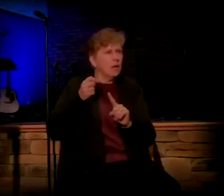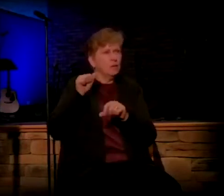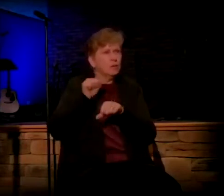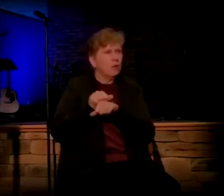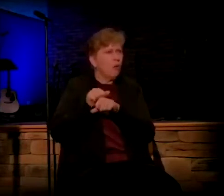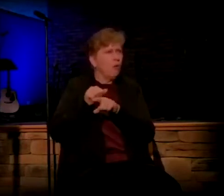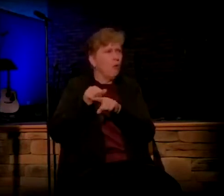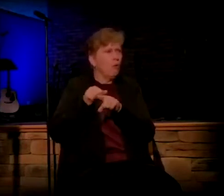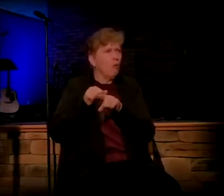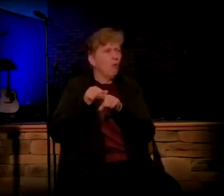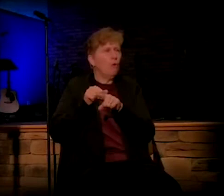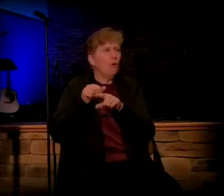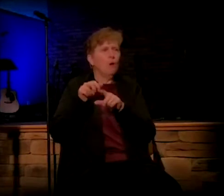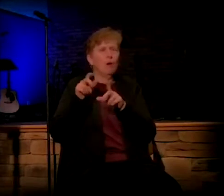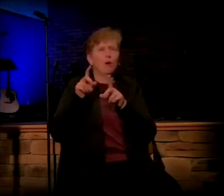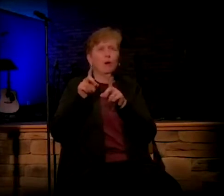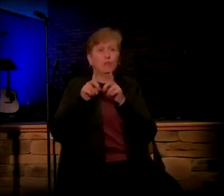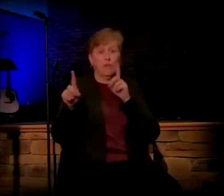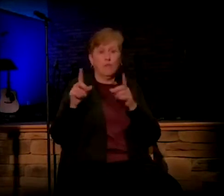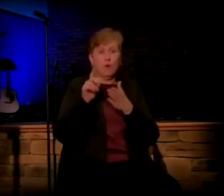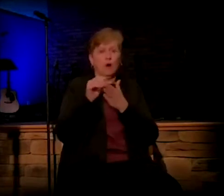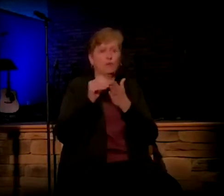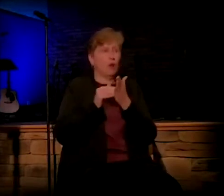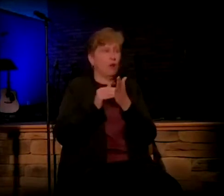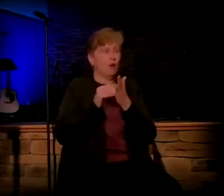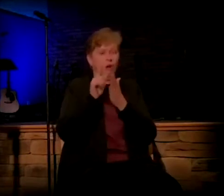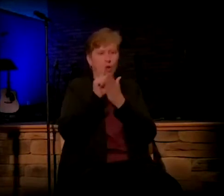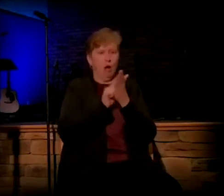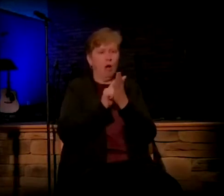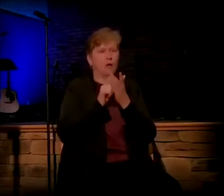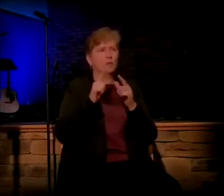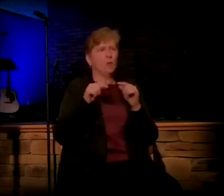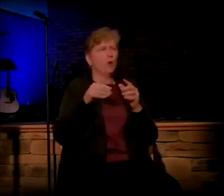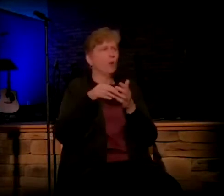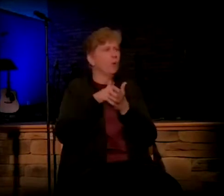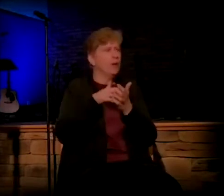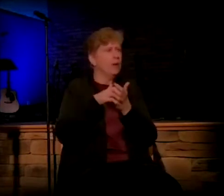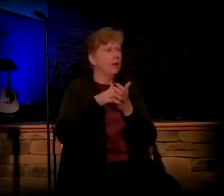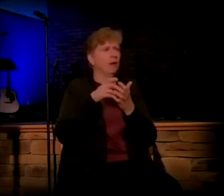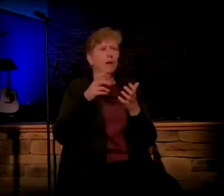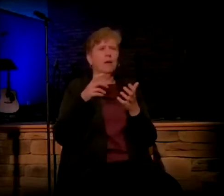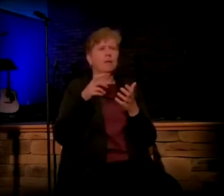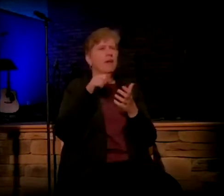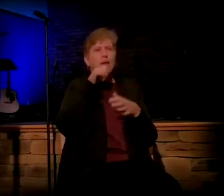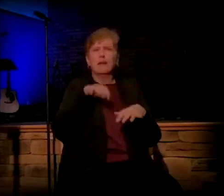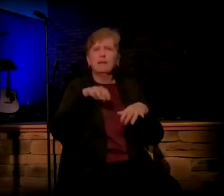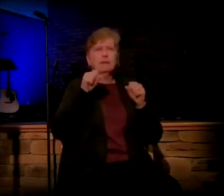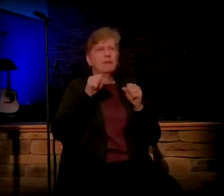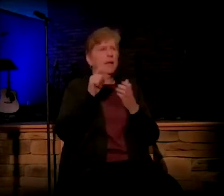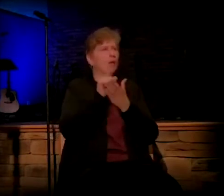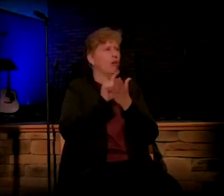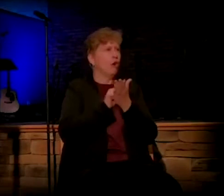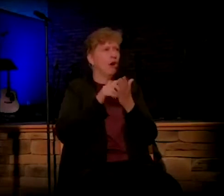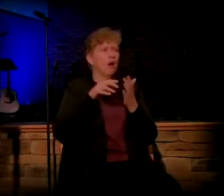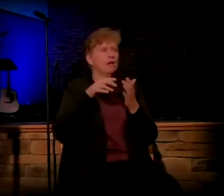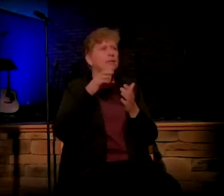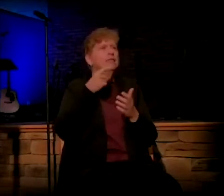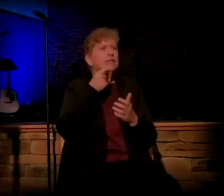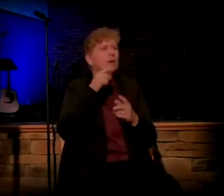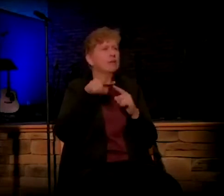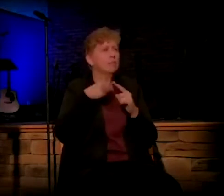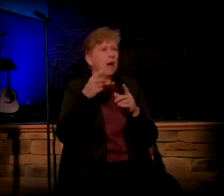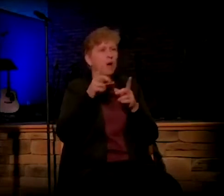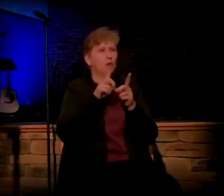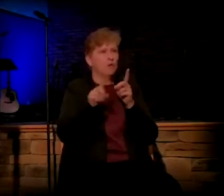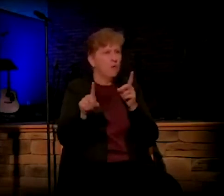that the divorce laws were rather lax. They didn't take them seriously. In fact, a man